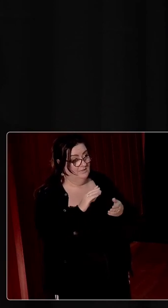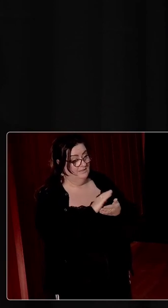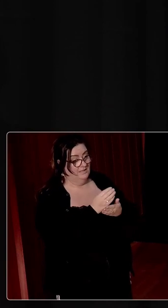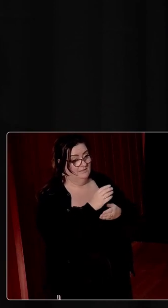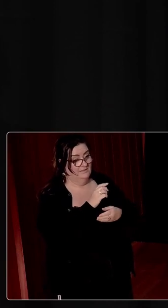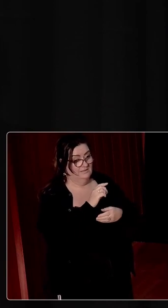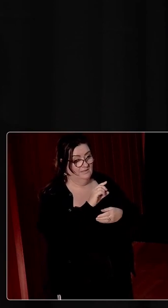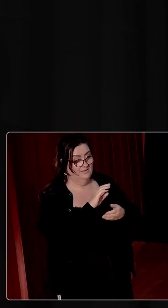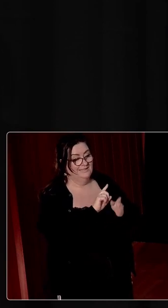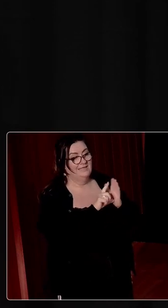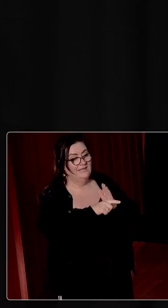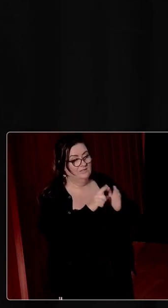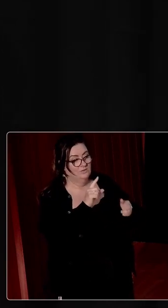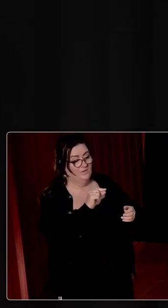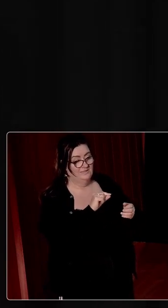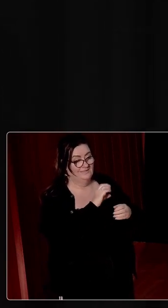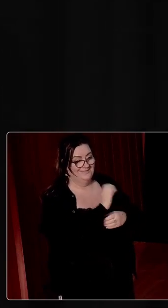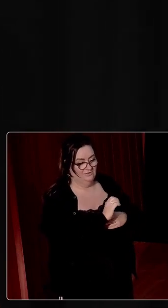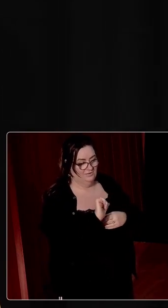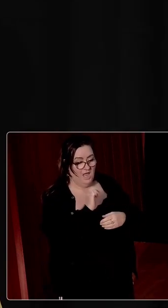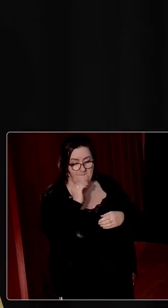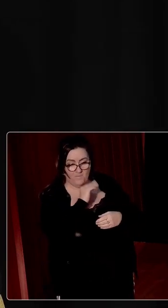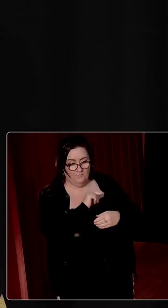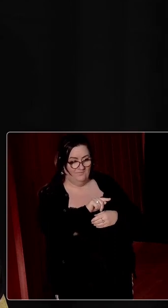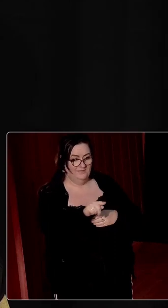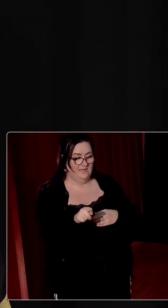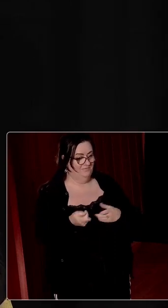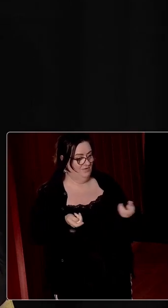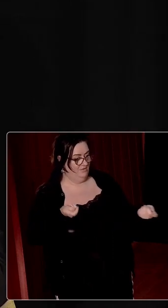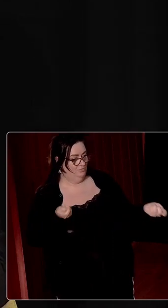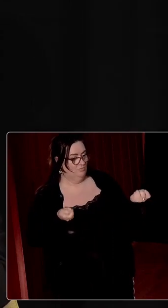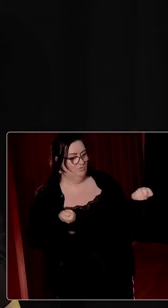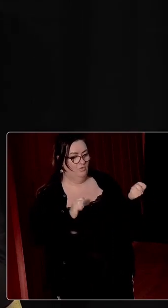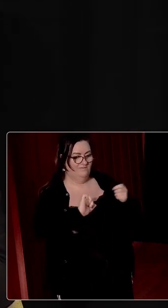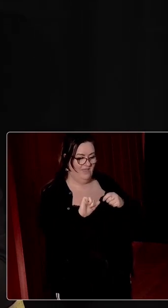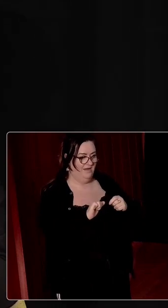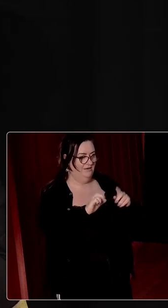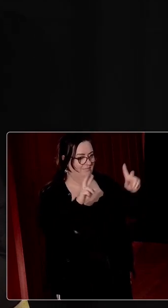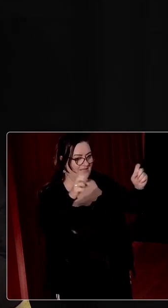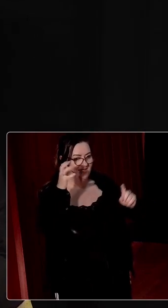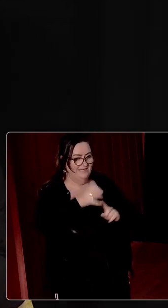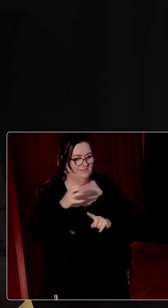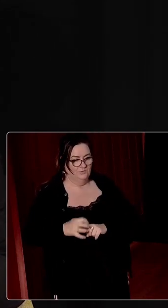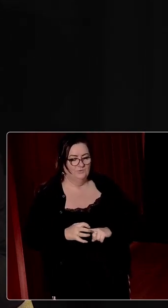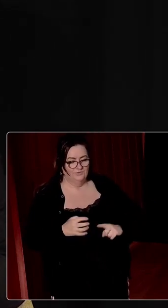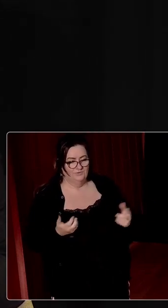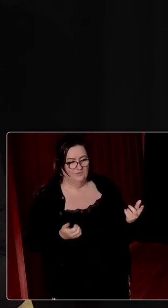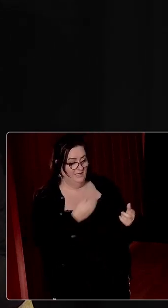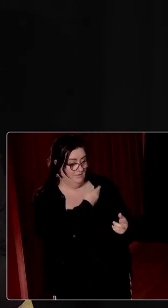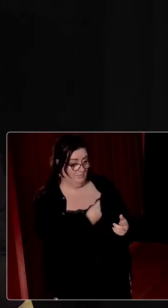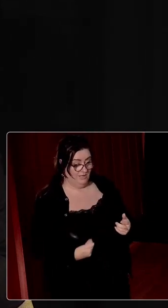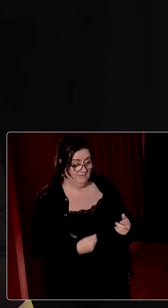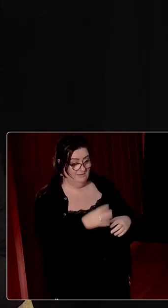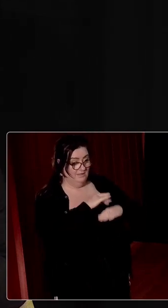20th century. It was as important for them to retain their control of their institutions. And the Protestant